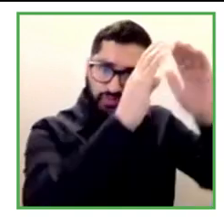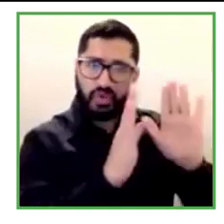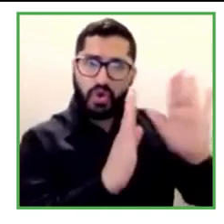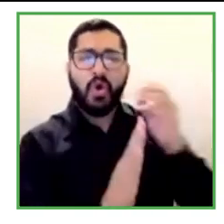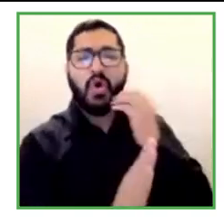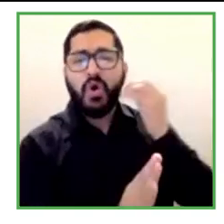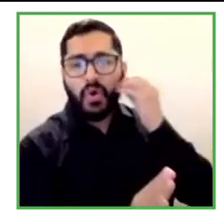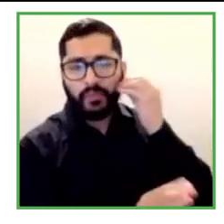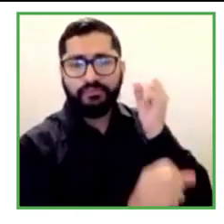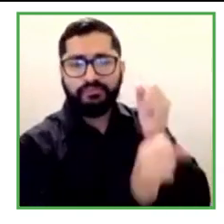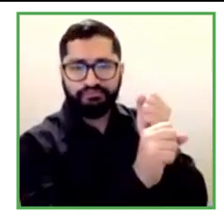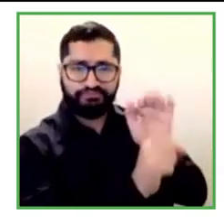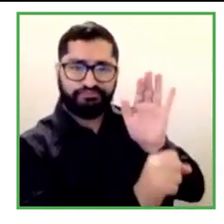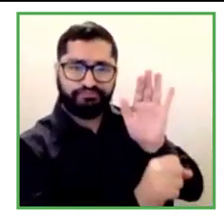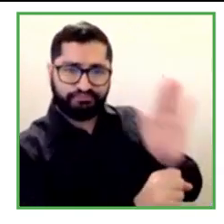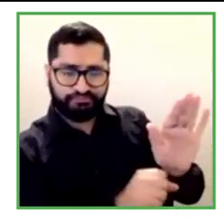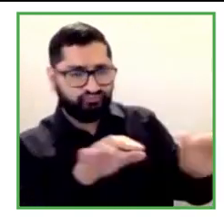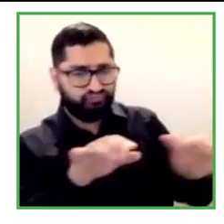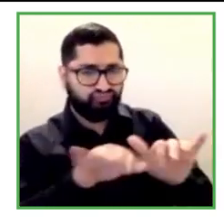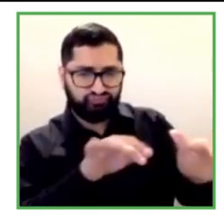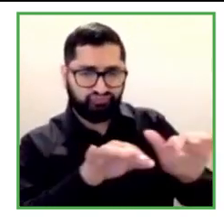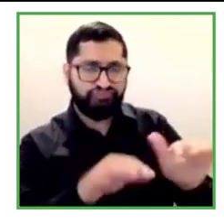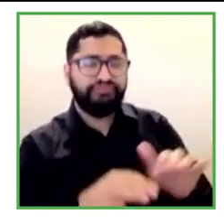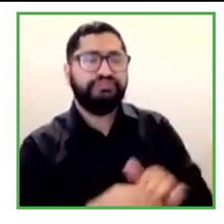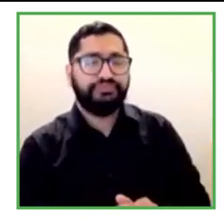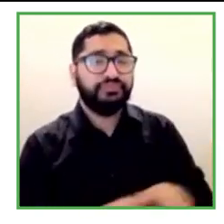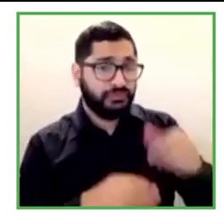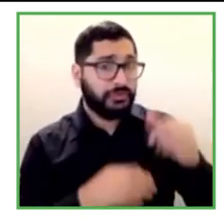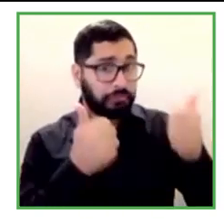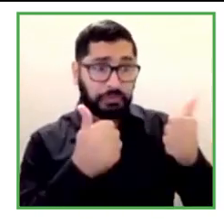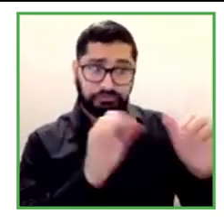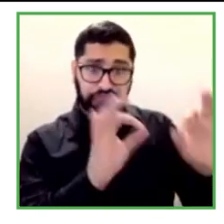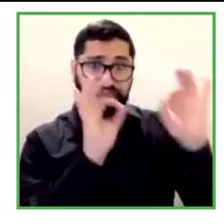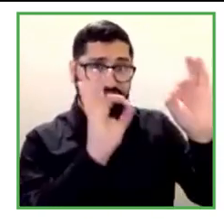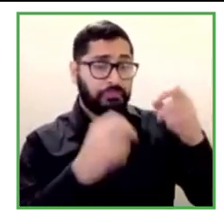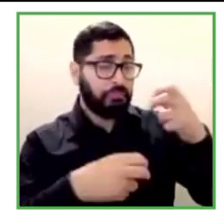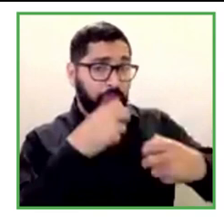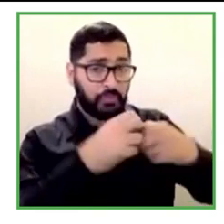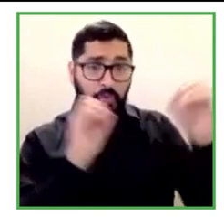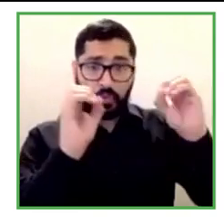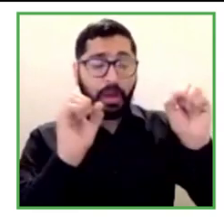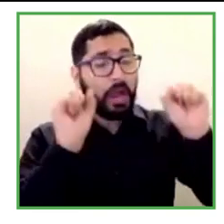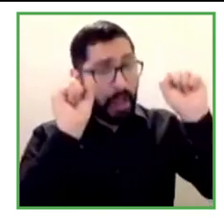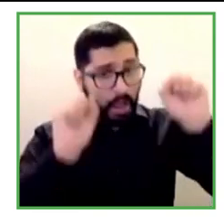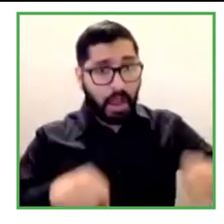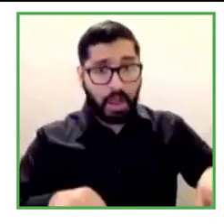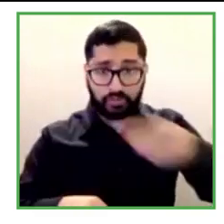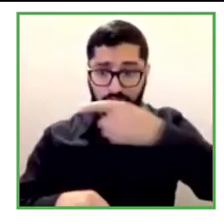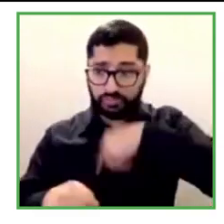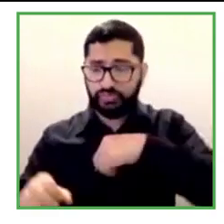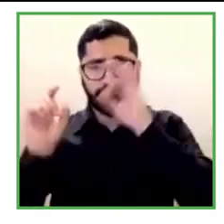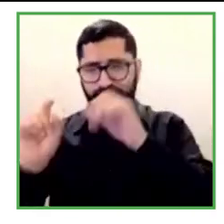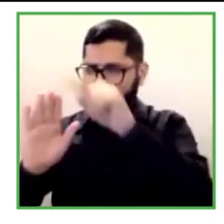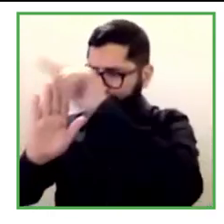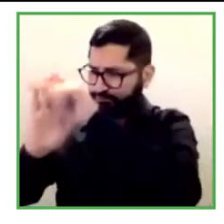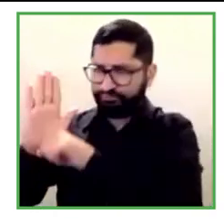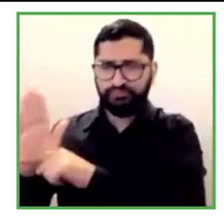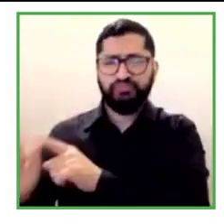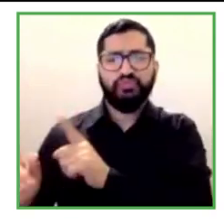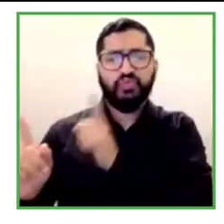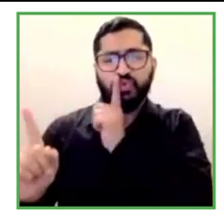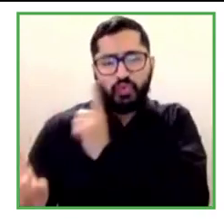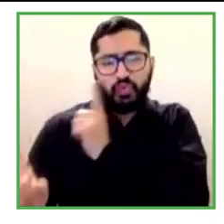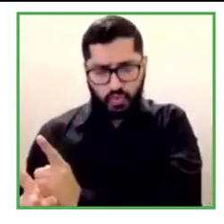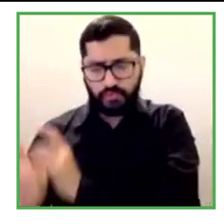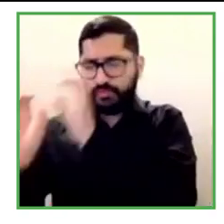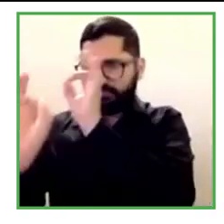at home doing remote working. And this has worked and this has been efficient and it has allowed us to continue fulfilling the goals we